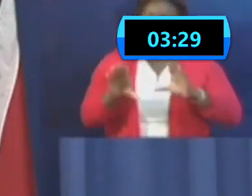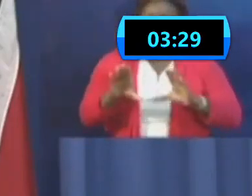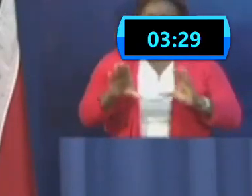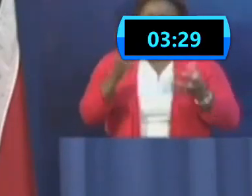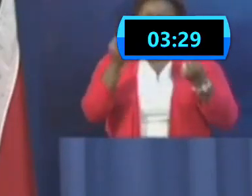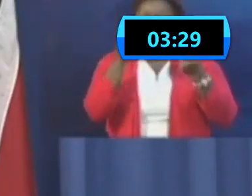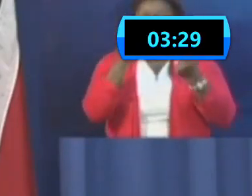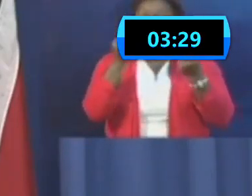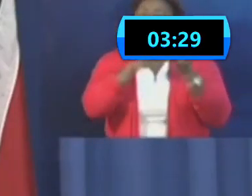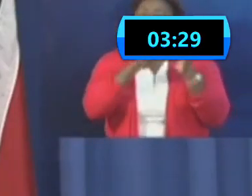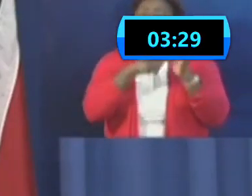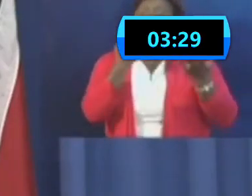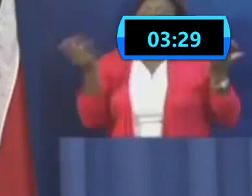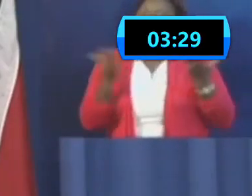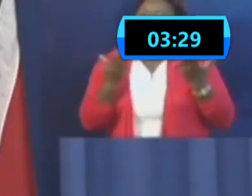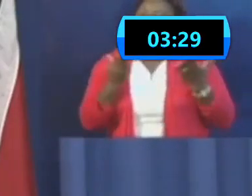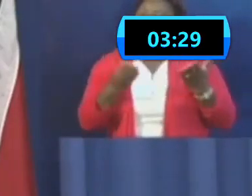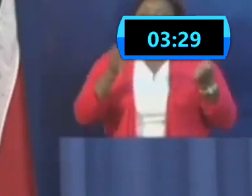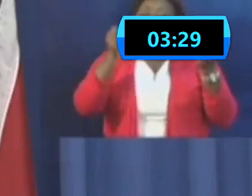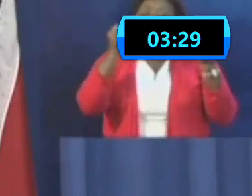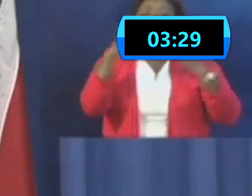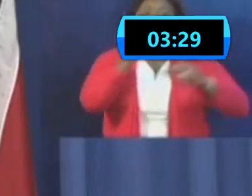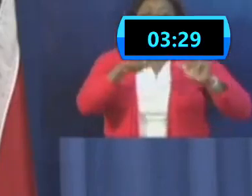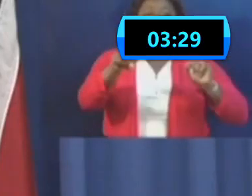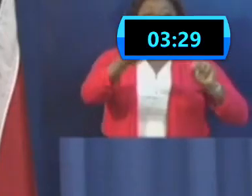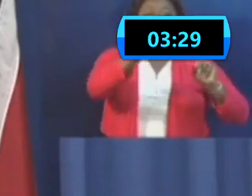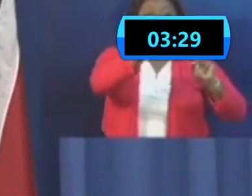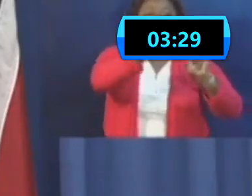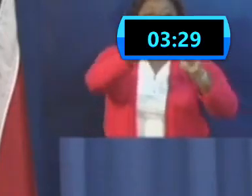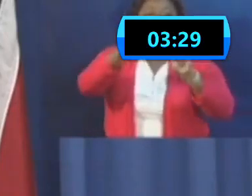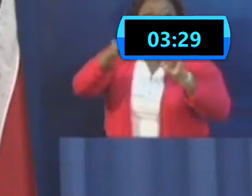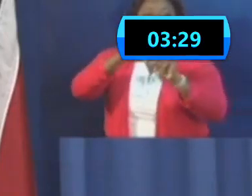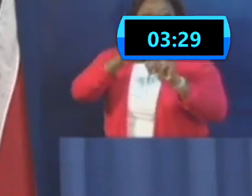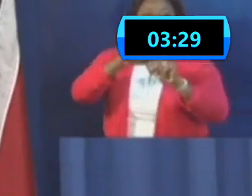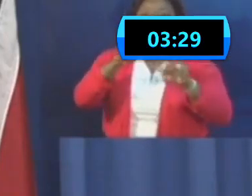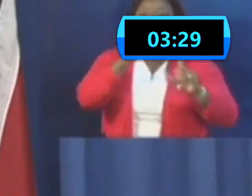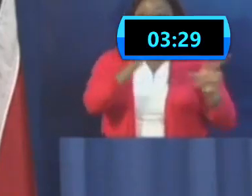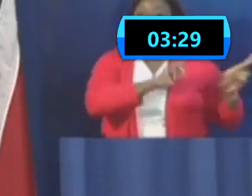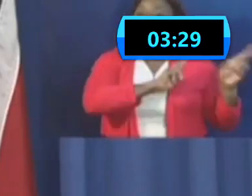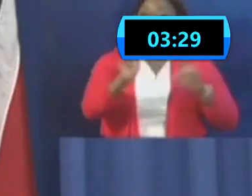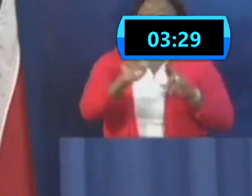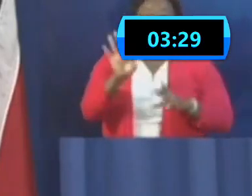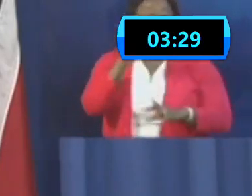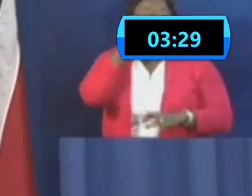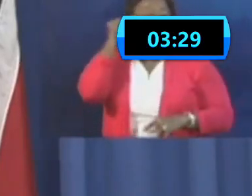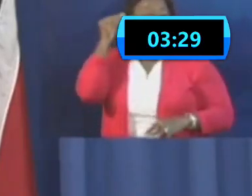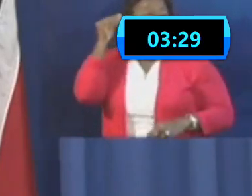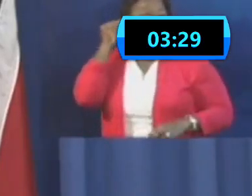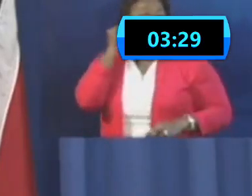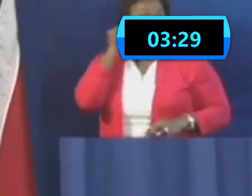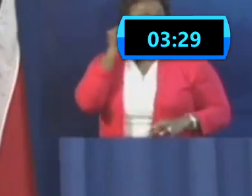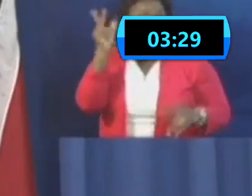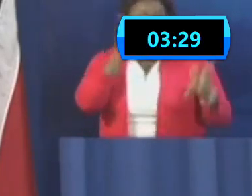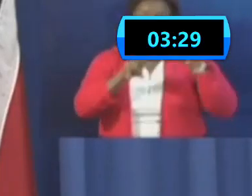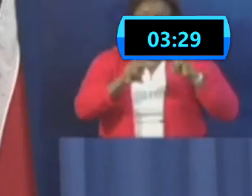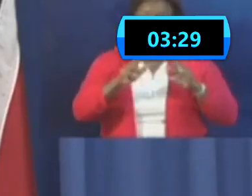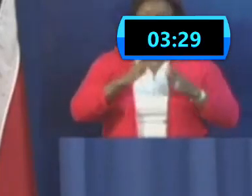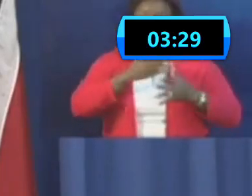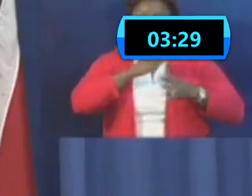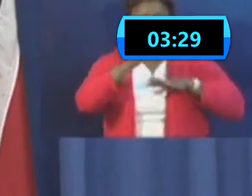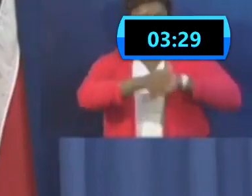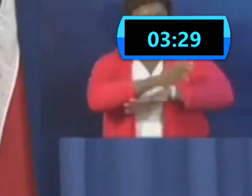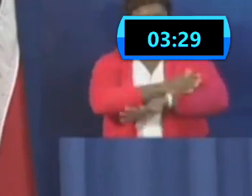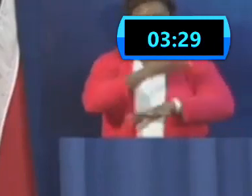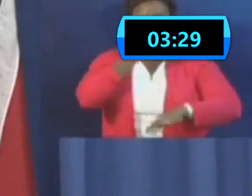have at this point in time who has not met the discharge criteria as I discussed it before. Recovered persons would be persons that were